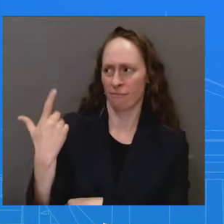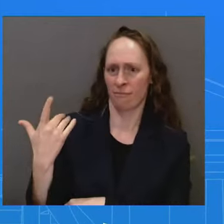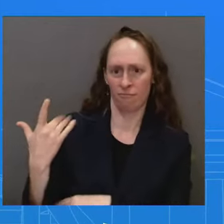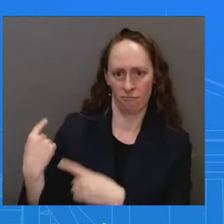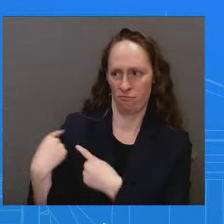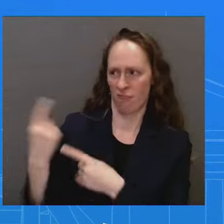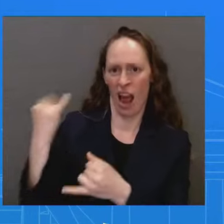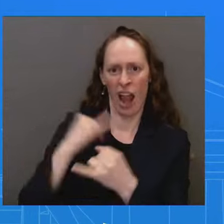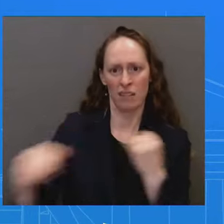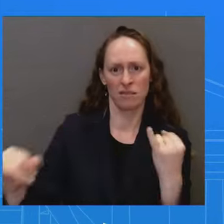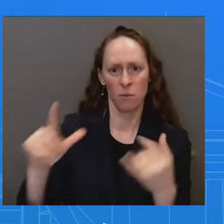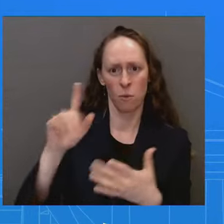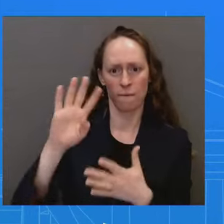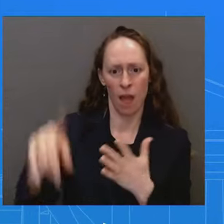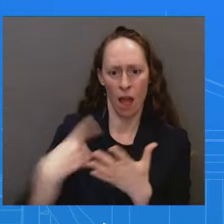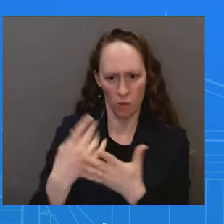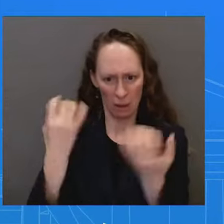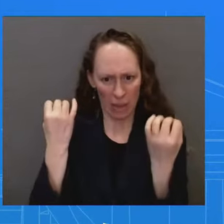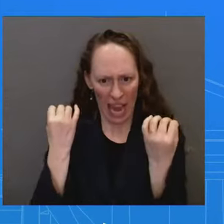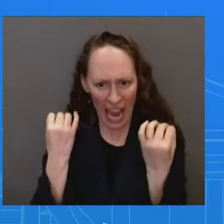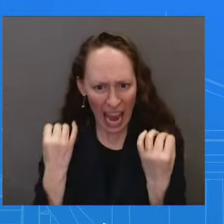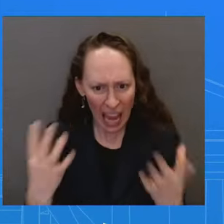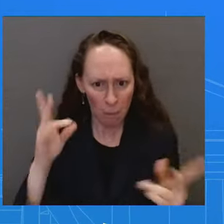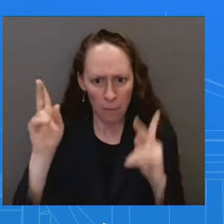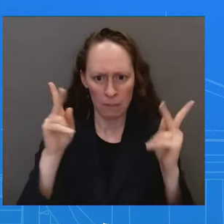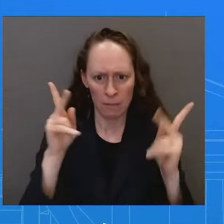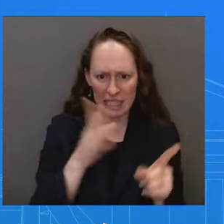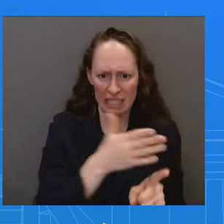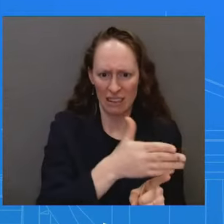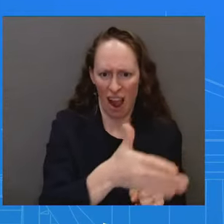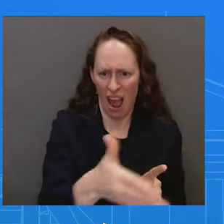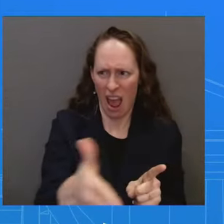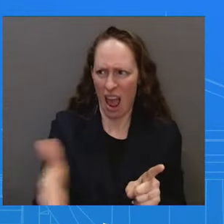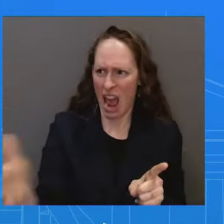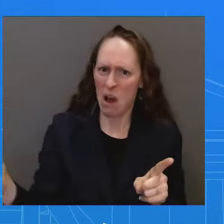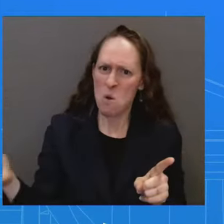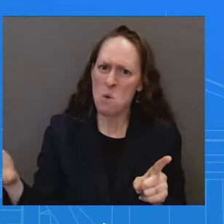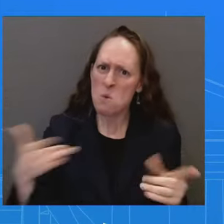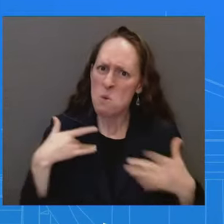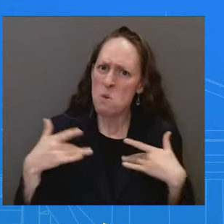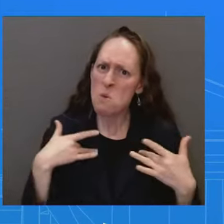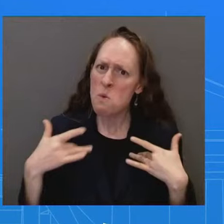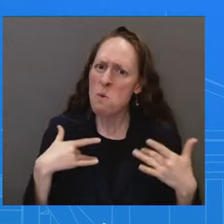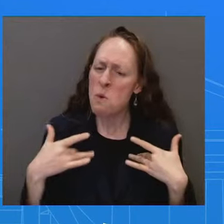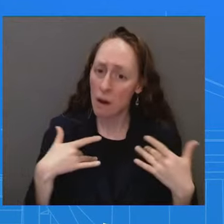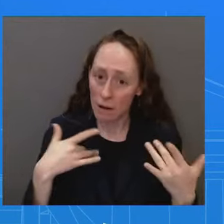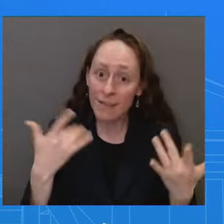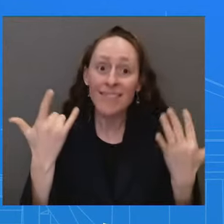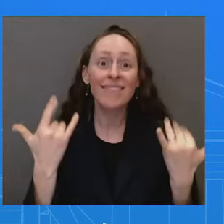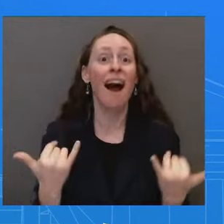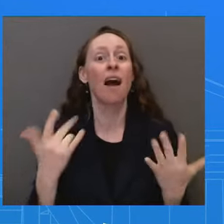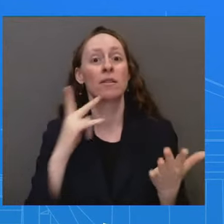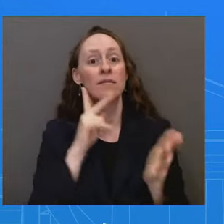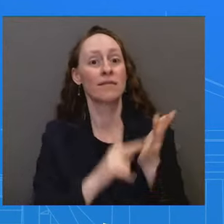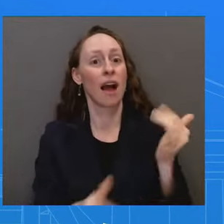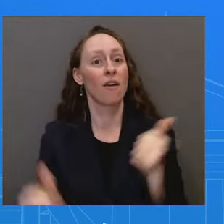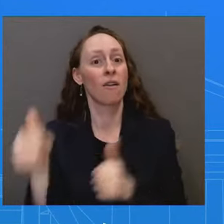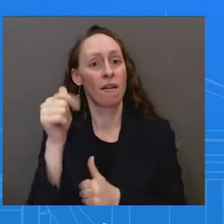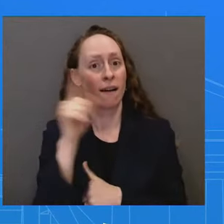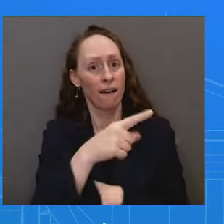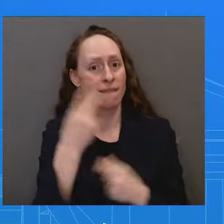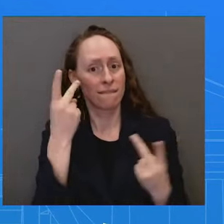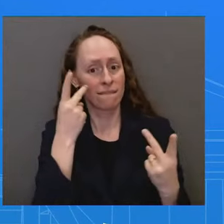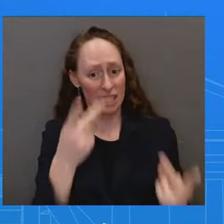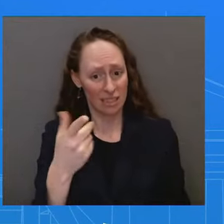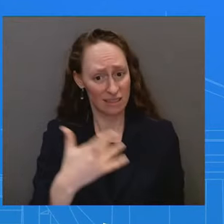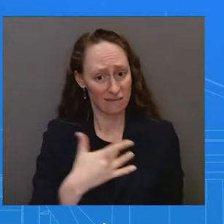Israel. And so given that, and given the secretary's visit, and I know civilian casualty deaths were a part of this, do you all feel like you've gotten any tangible results? I